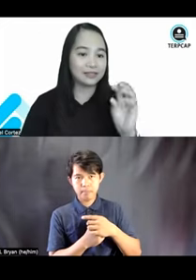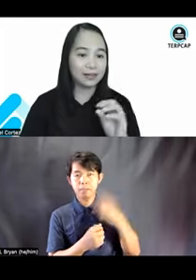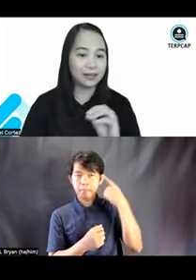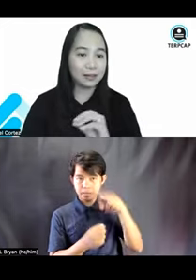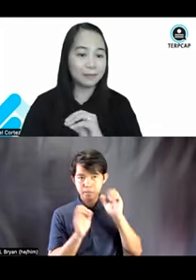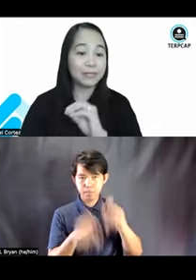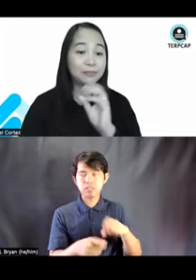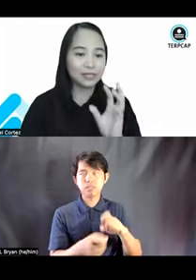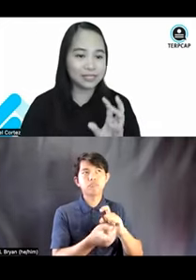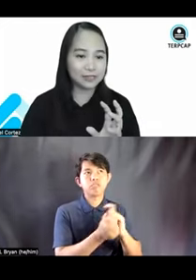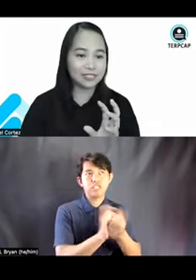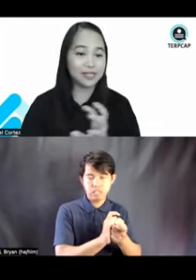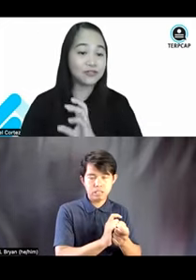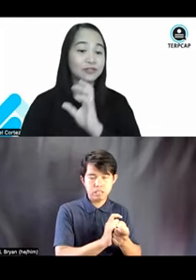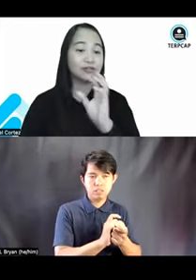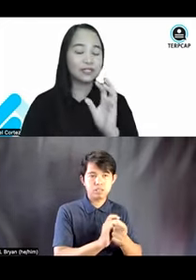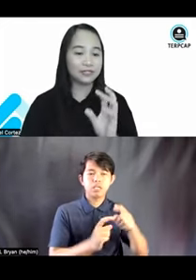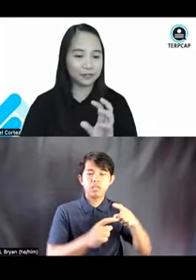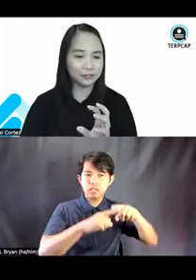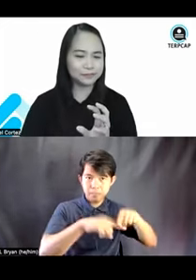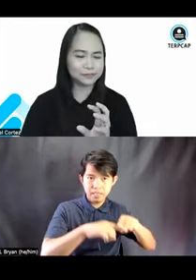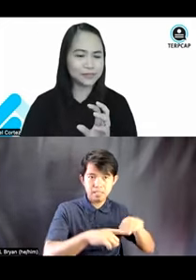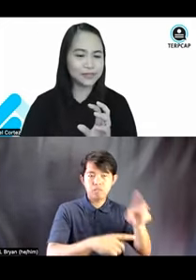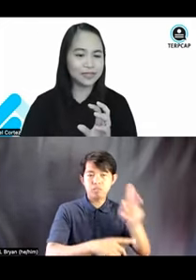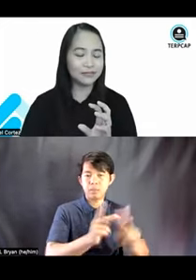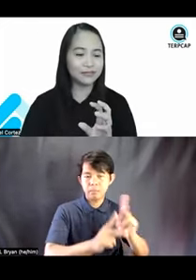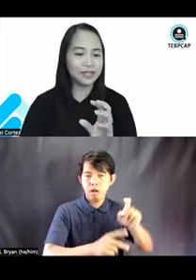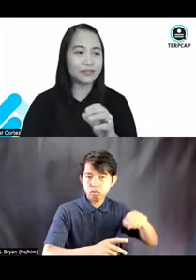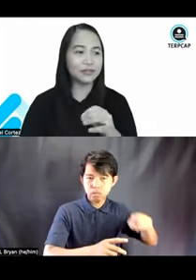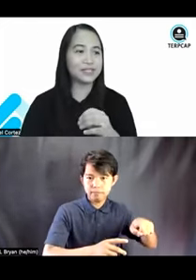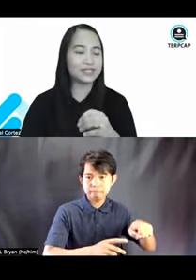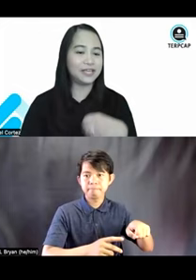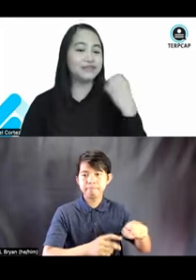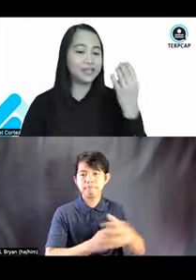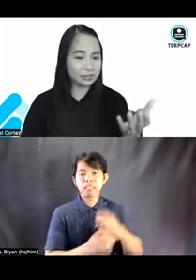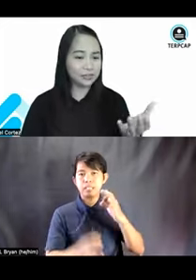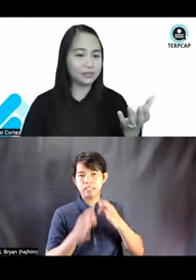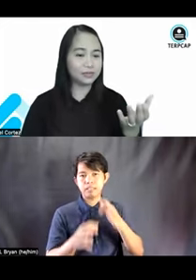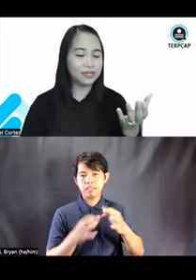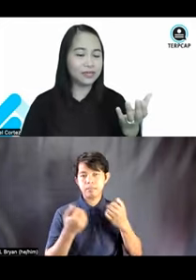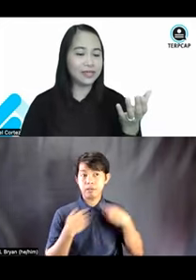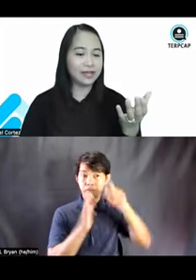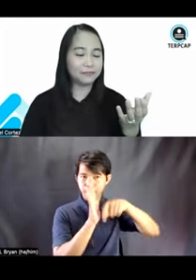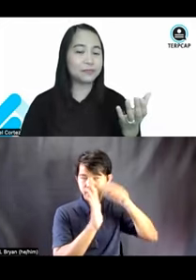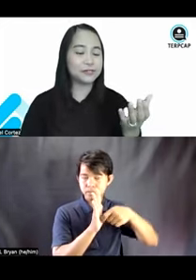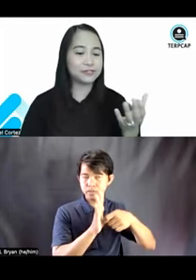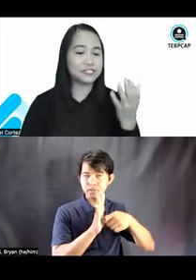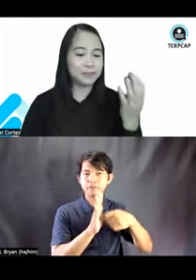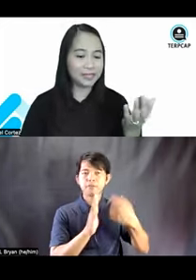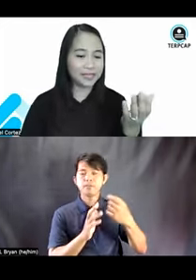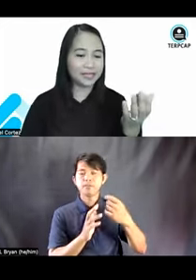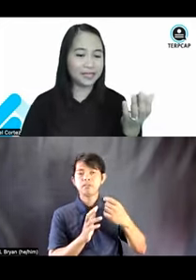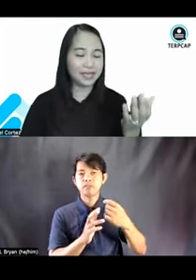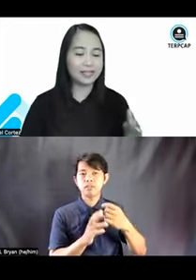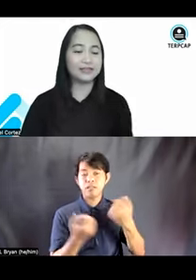that people need. So, as mentioned earlier, if there is a video of a person